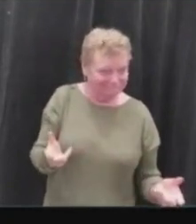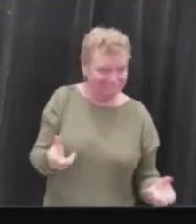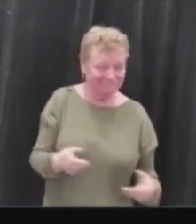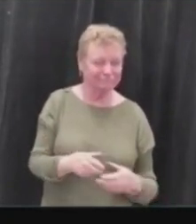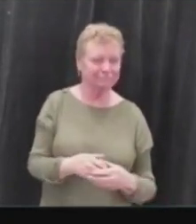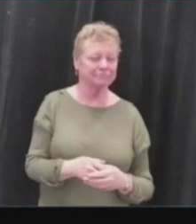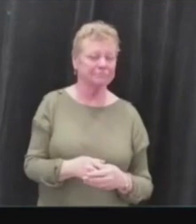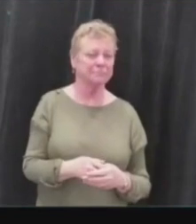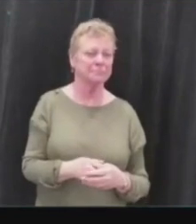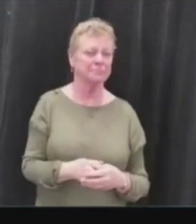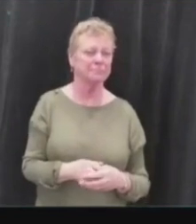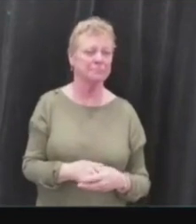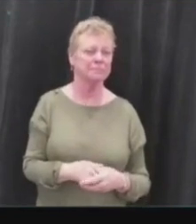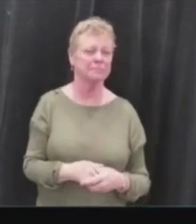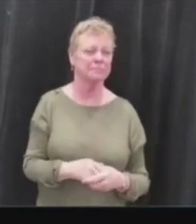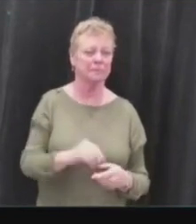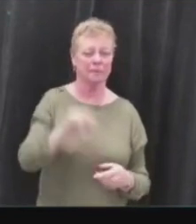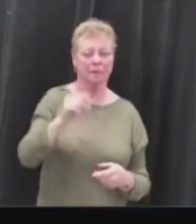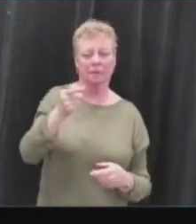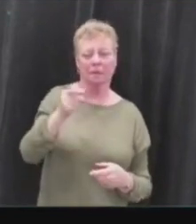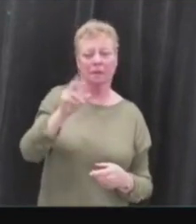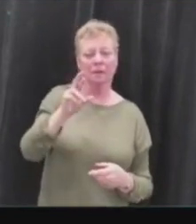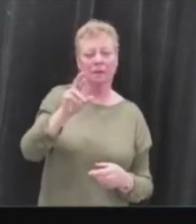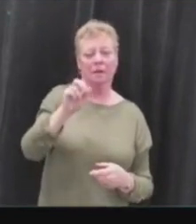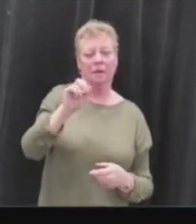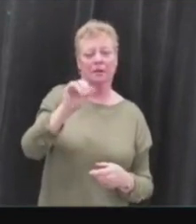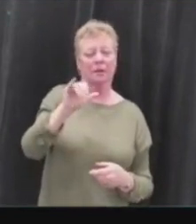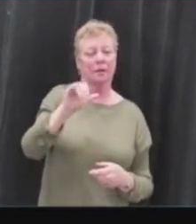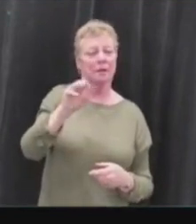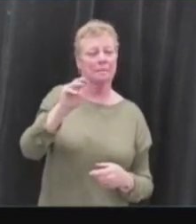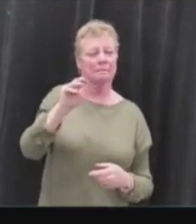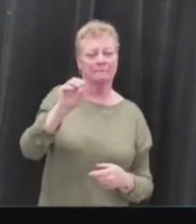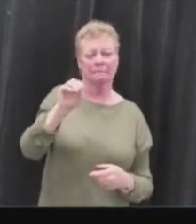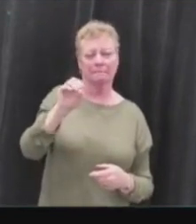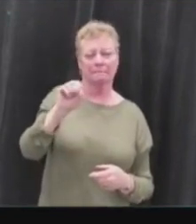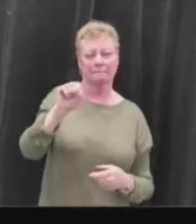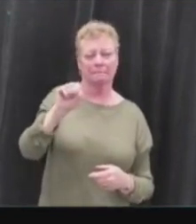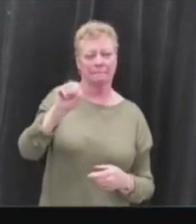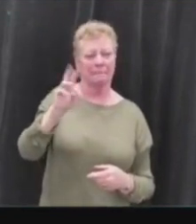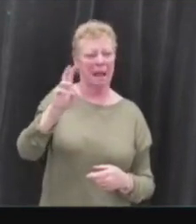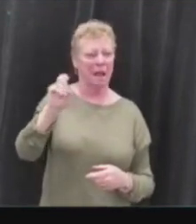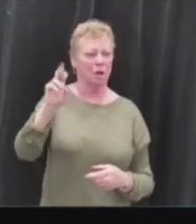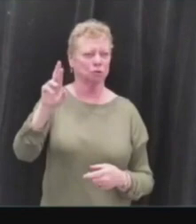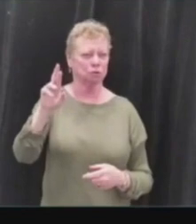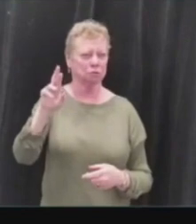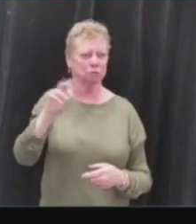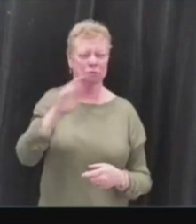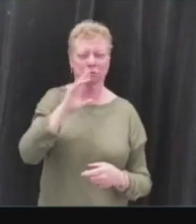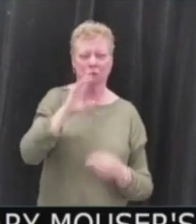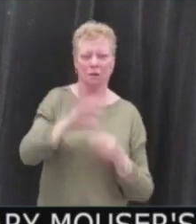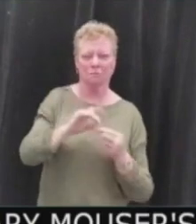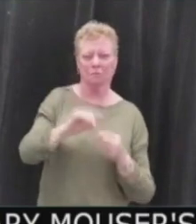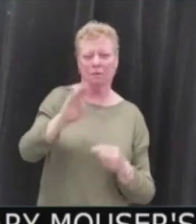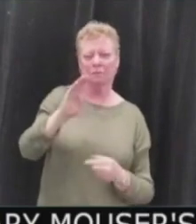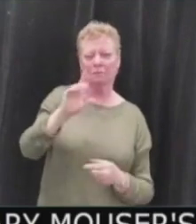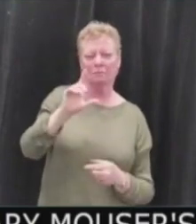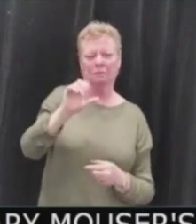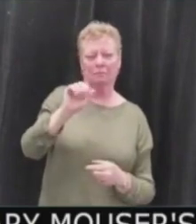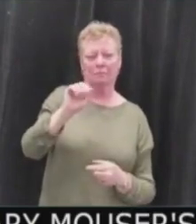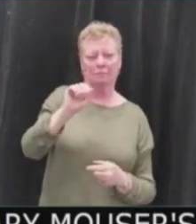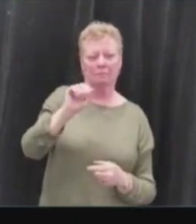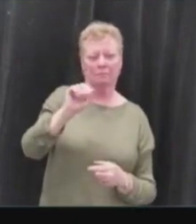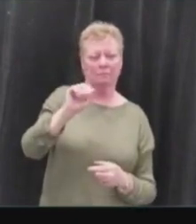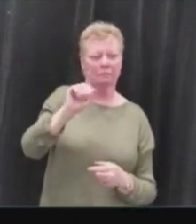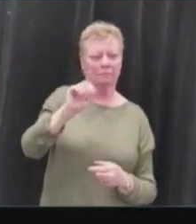Gary Mauser, a commentary on Blake Brown's report. And I'll just briefly